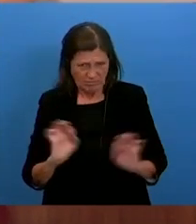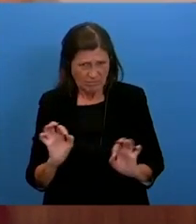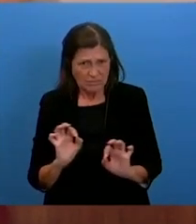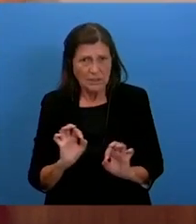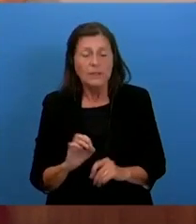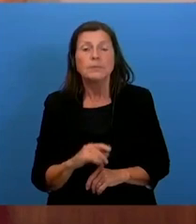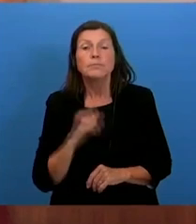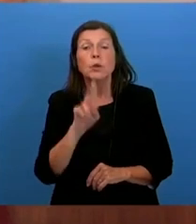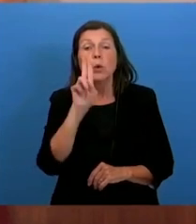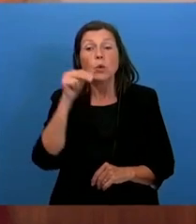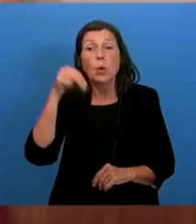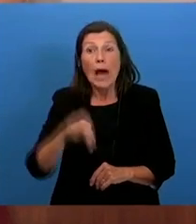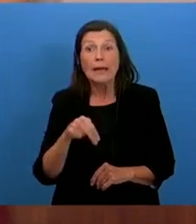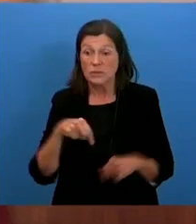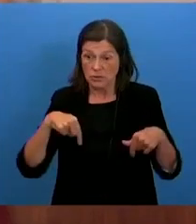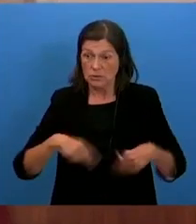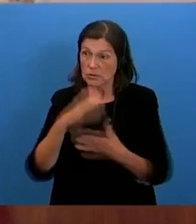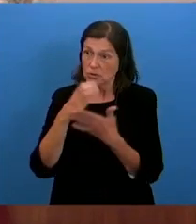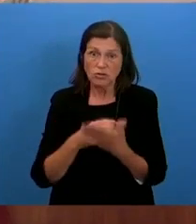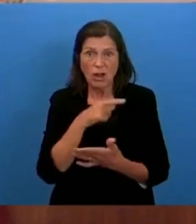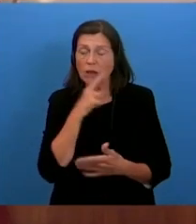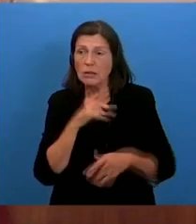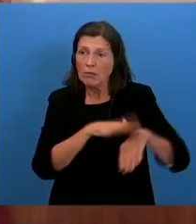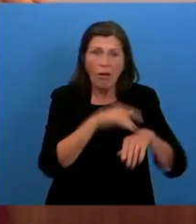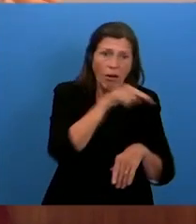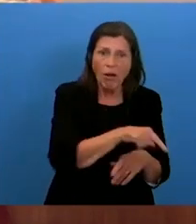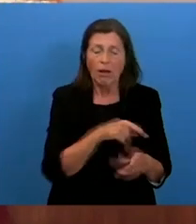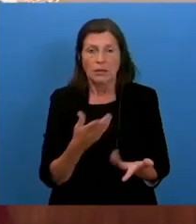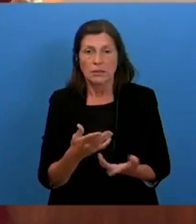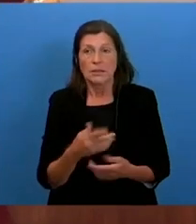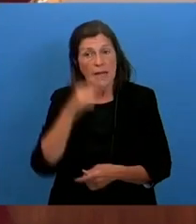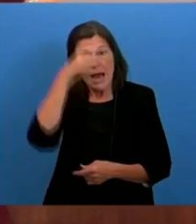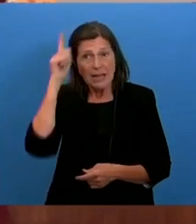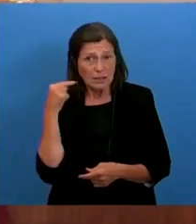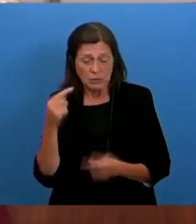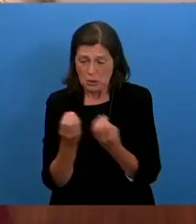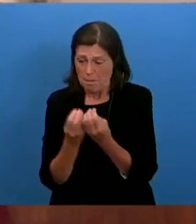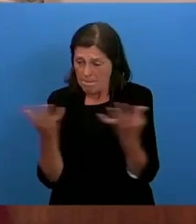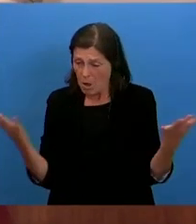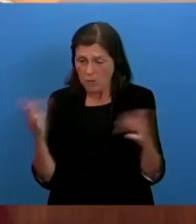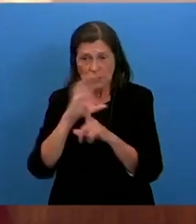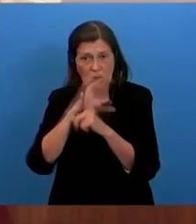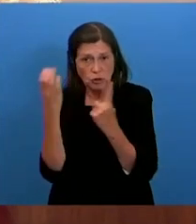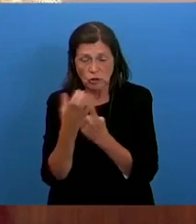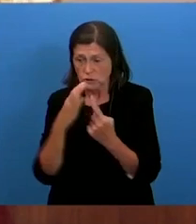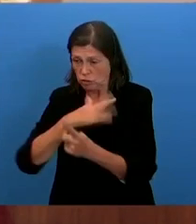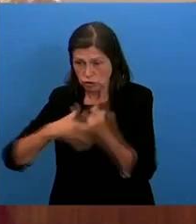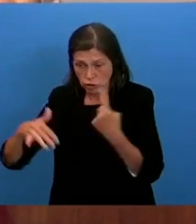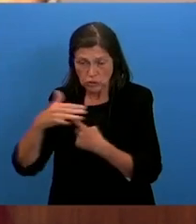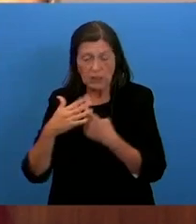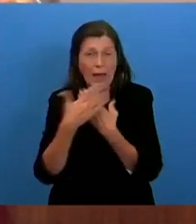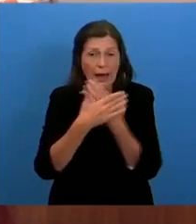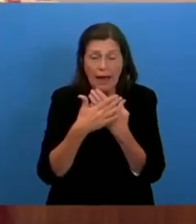Charter is unacceptable. Azerbaijan traditionally has a multi-ethnic and multicultural society, and applies an equal approach to all ethnic and national